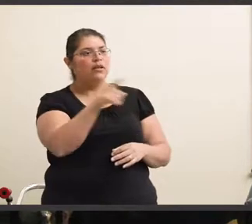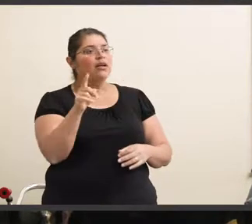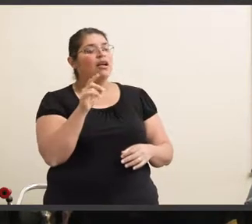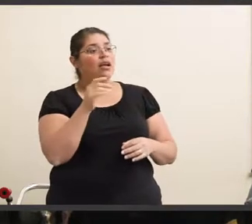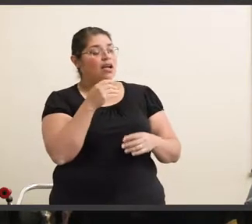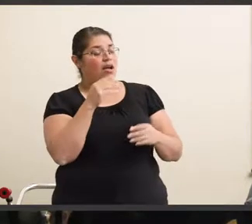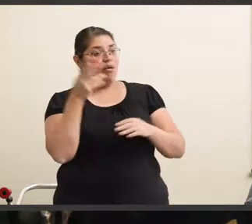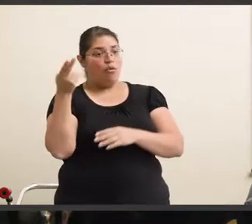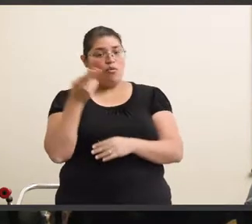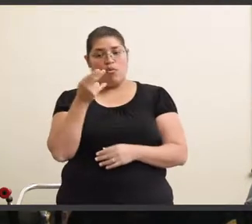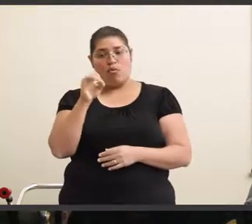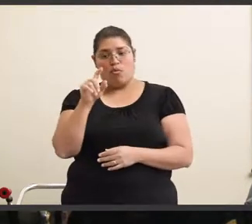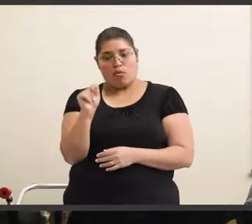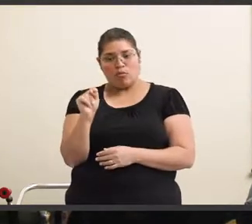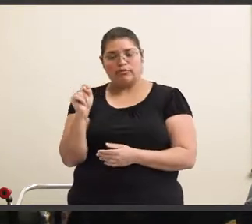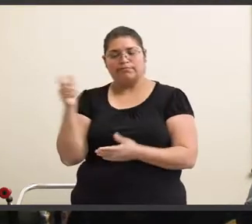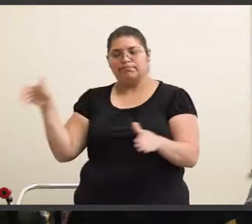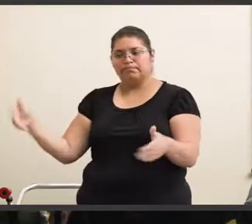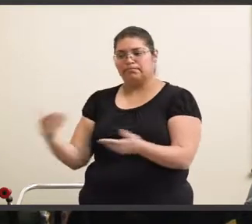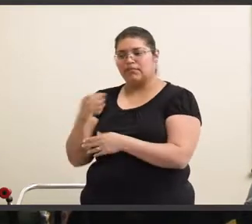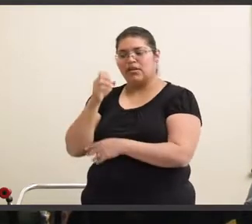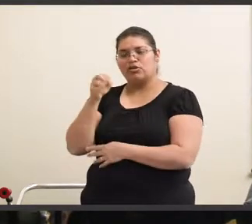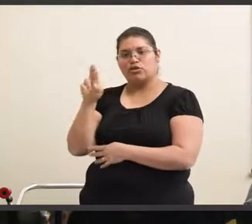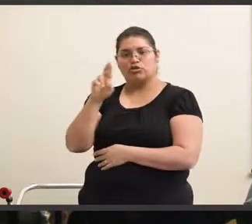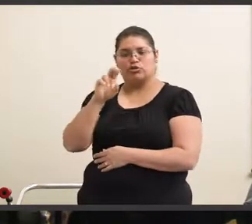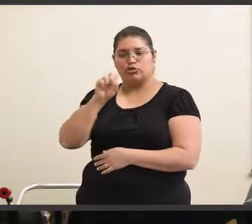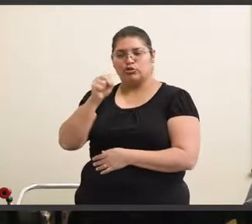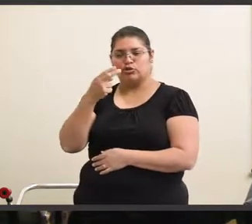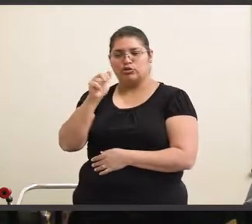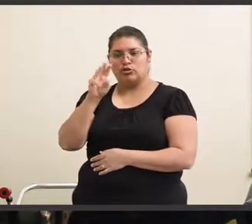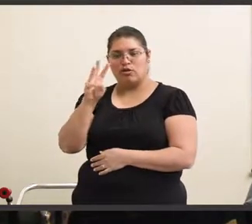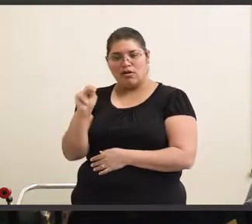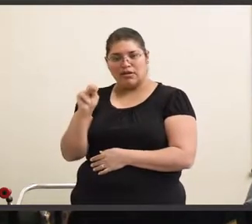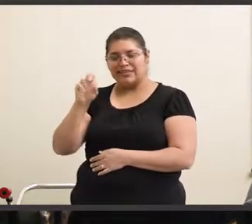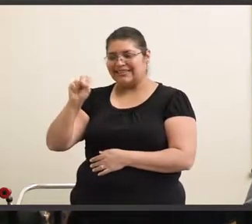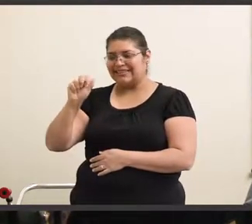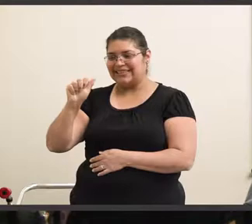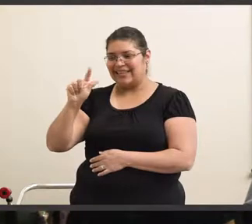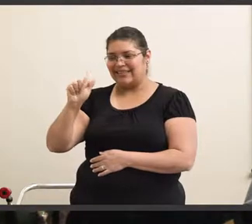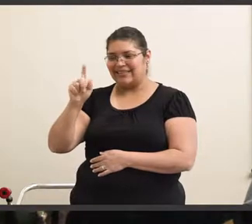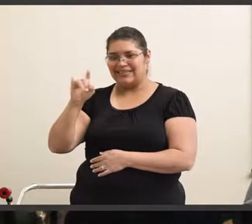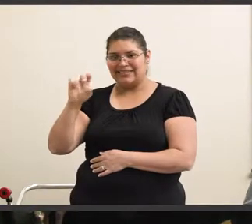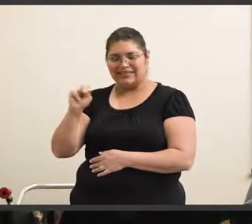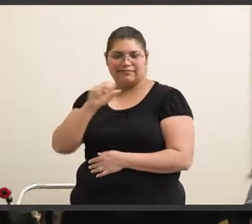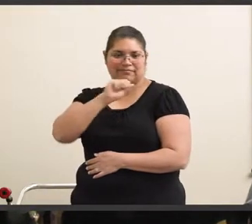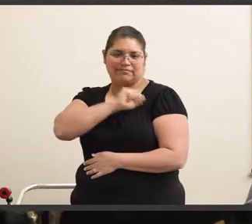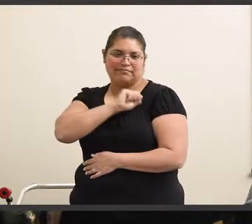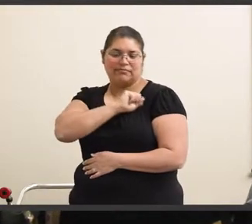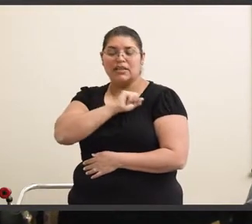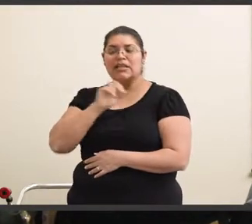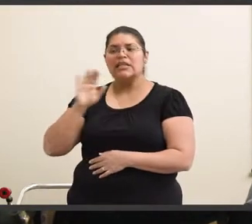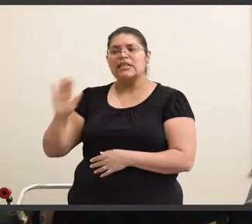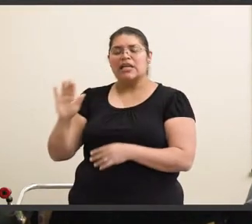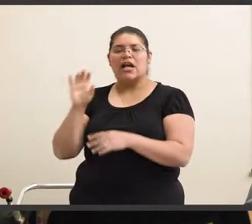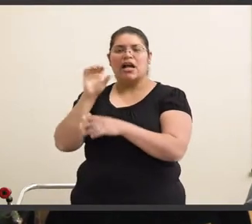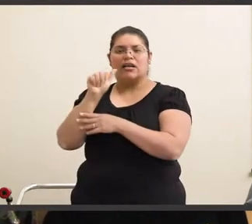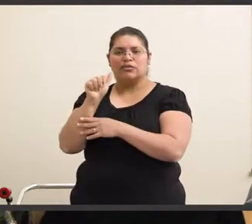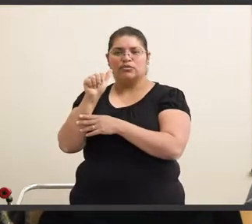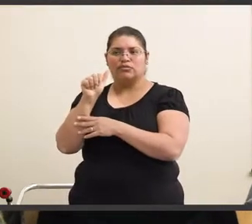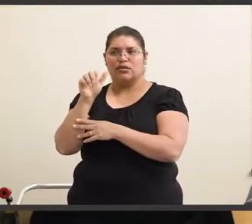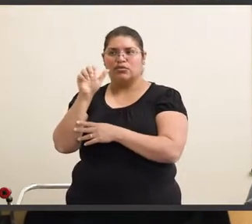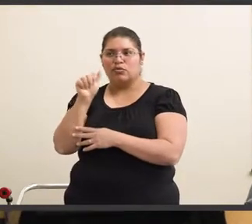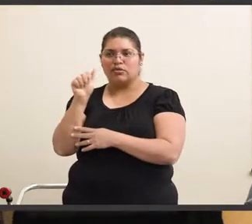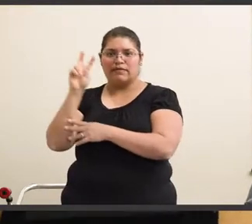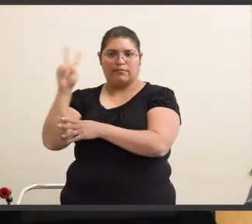introduce Dr. Sean Saladin. He is the Associate Vice President for Faculty in the Division